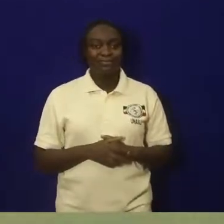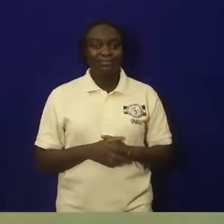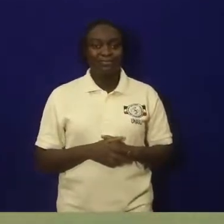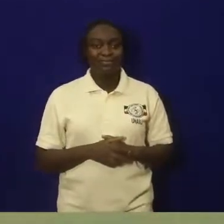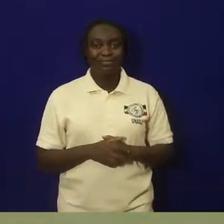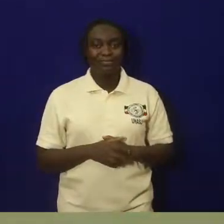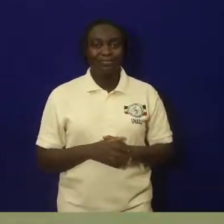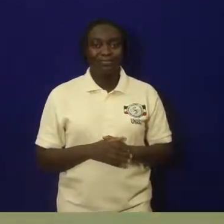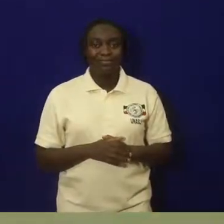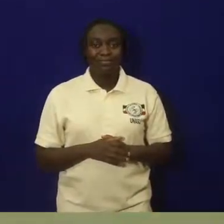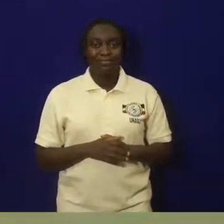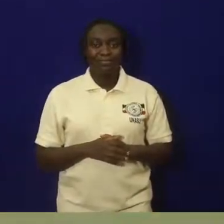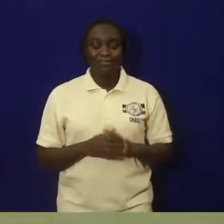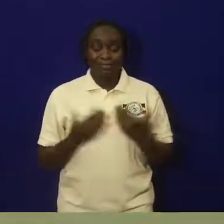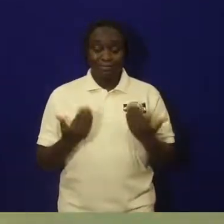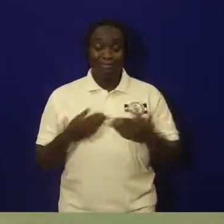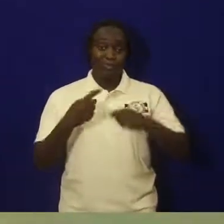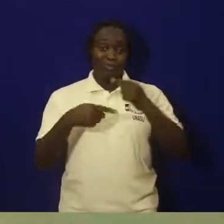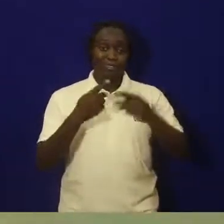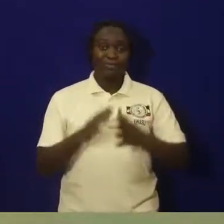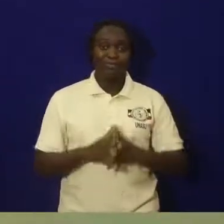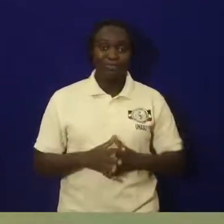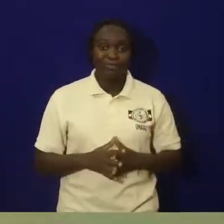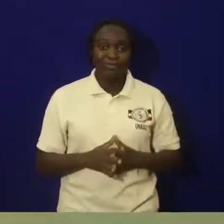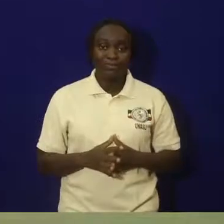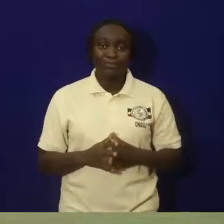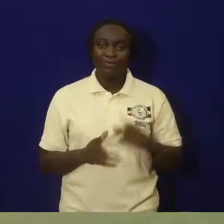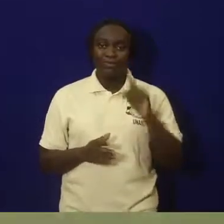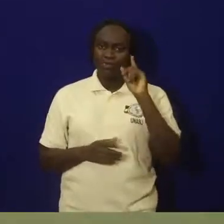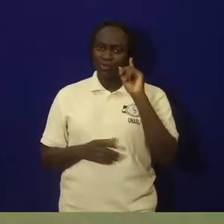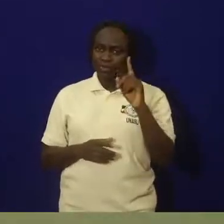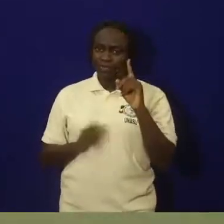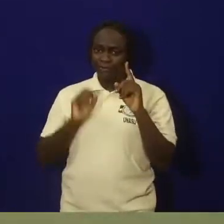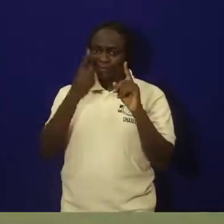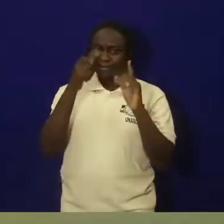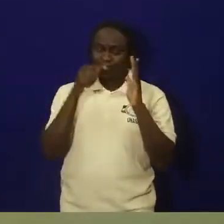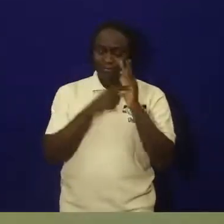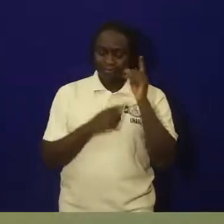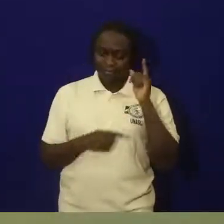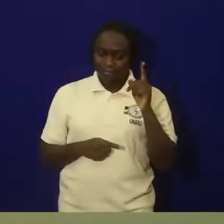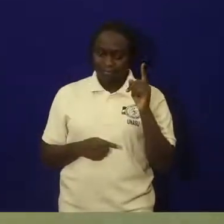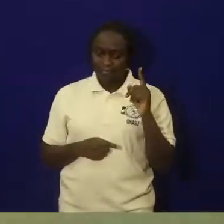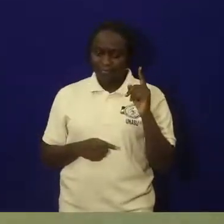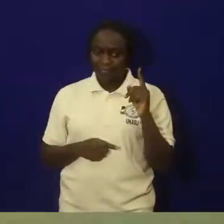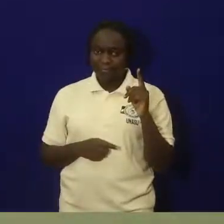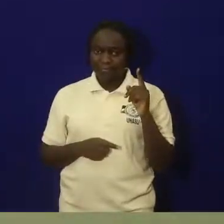I am reading. Question one.